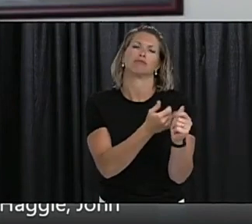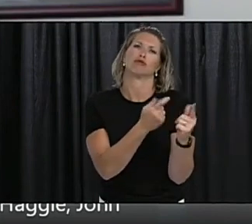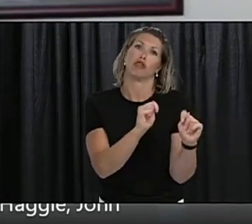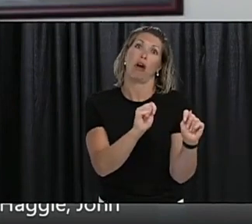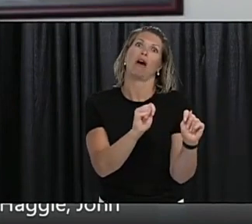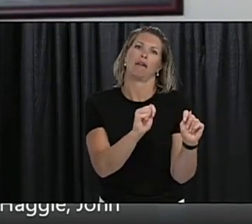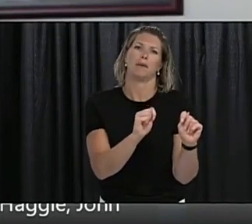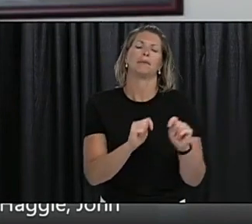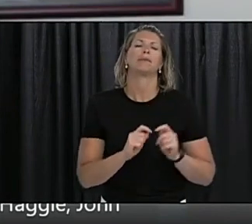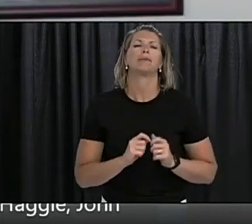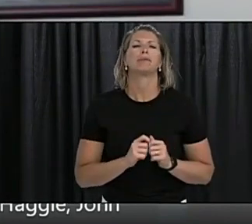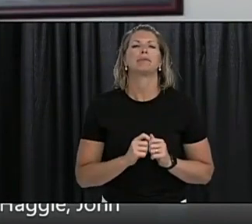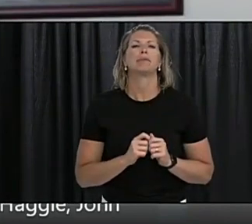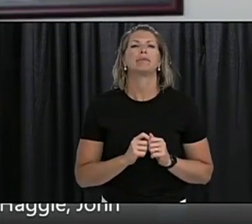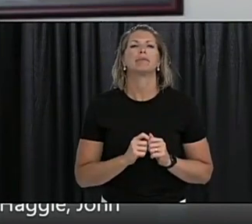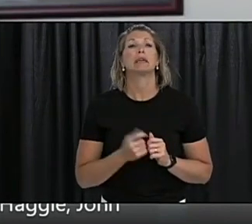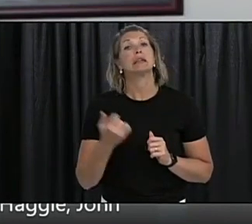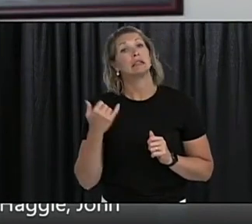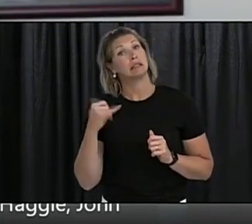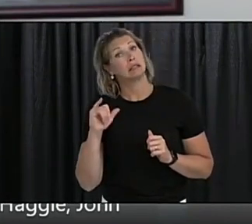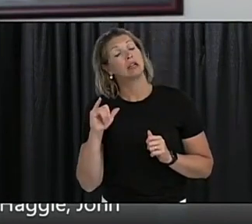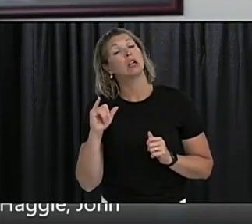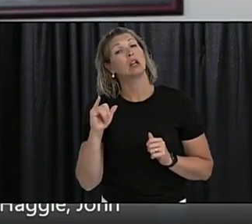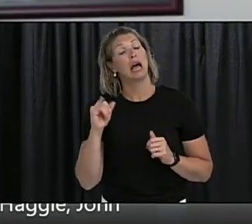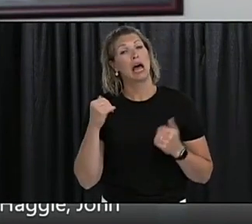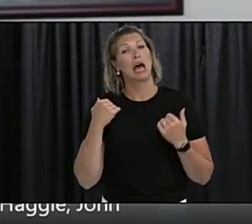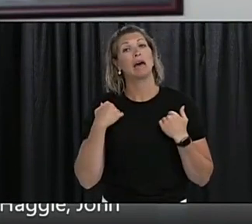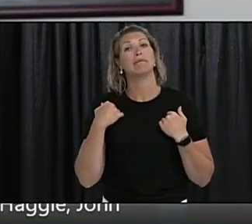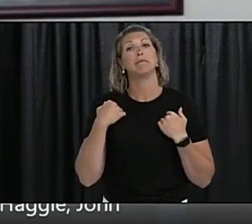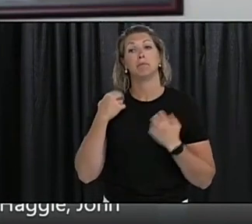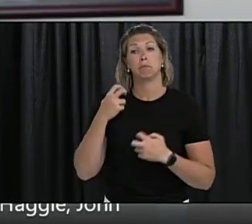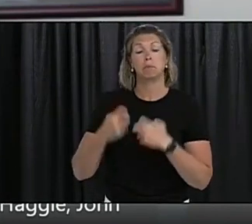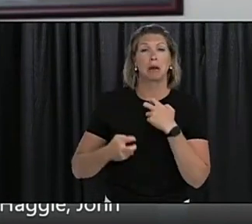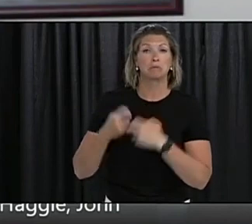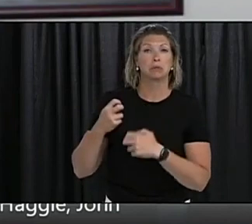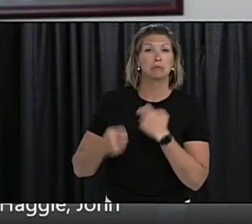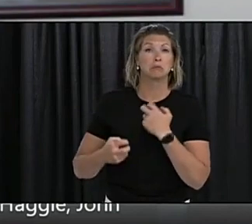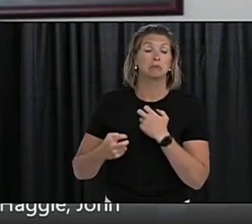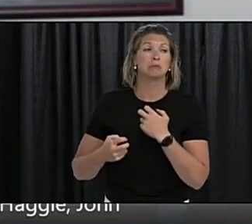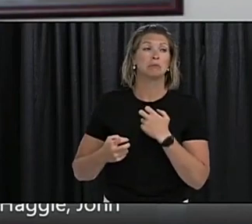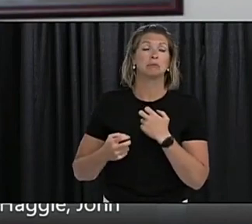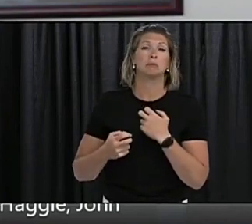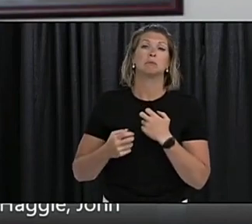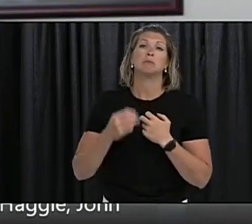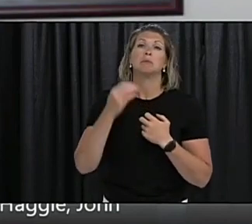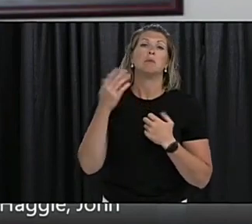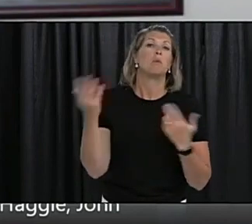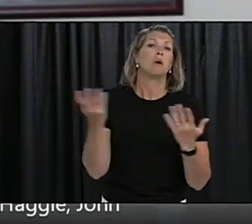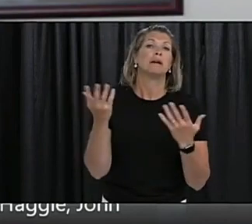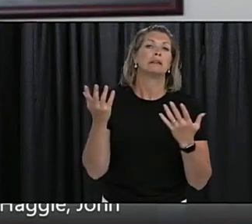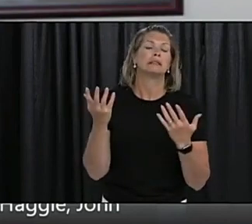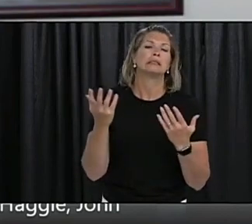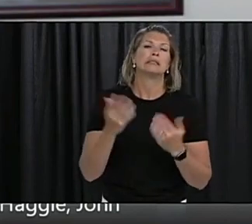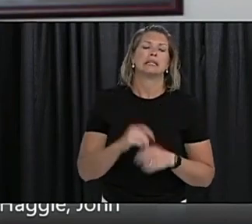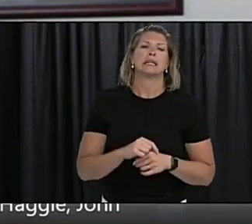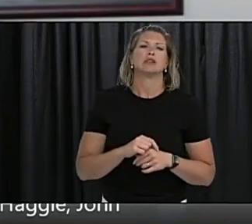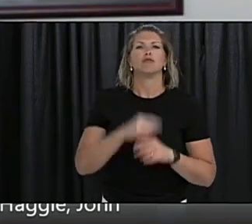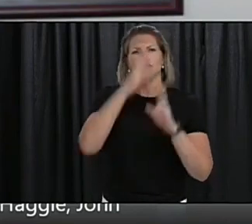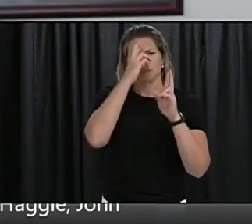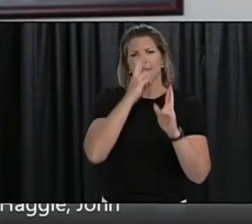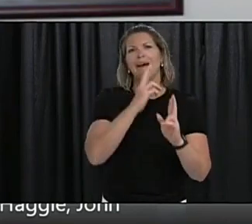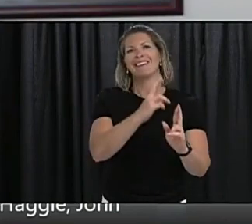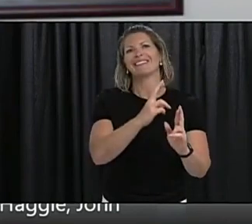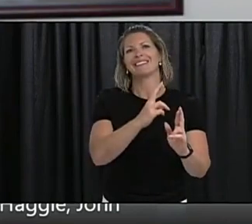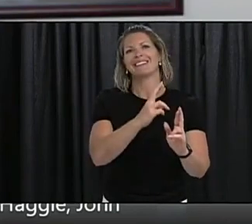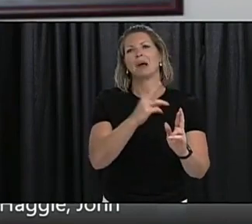We still have challenges and I could echo Dr. Fitzgerald and the Premier's comments about kindness and respect.